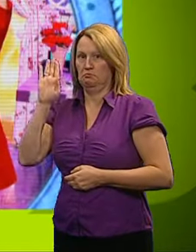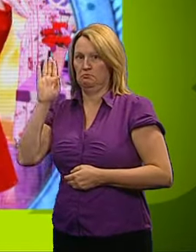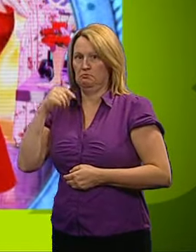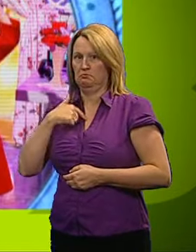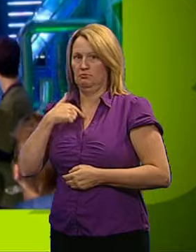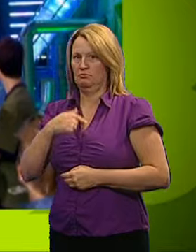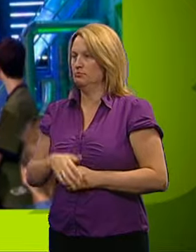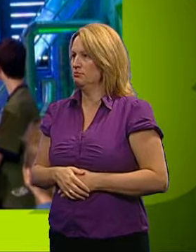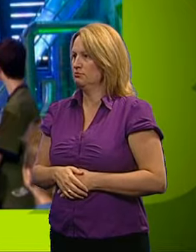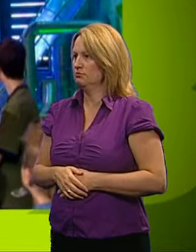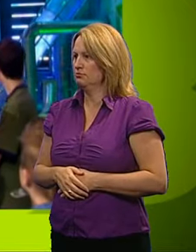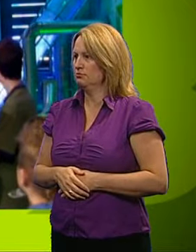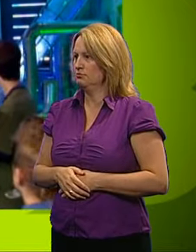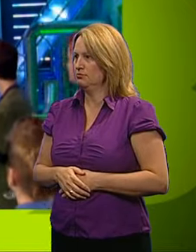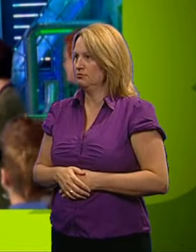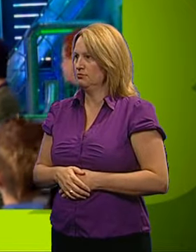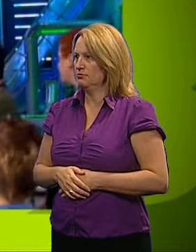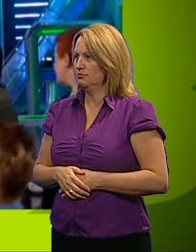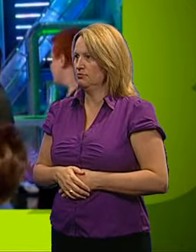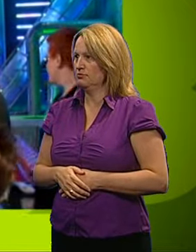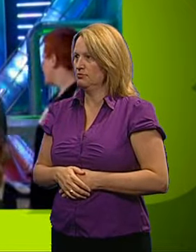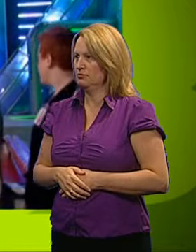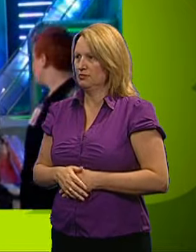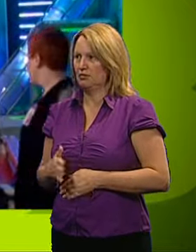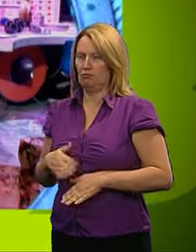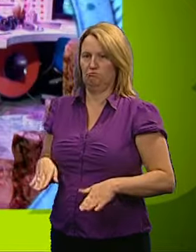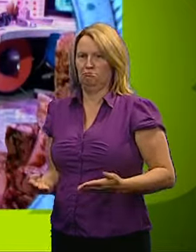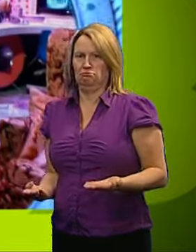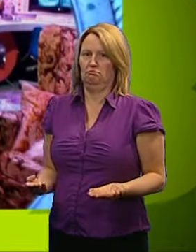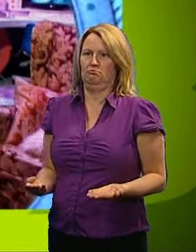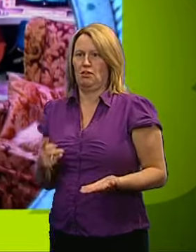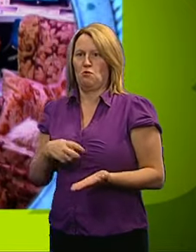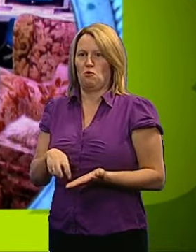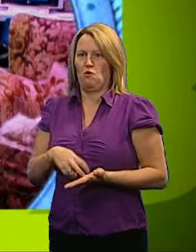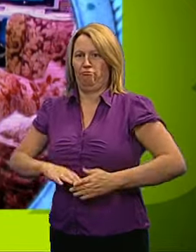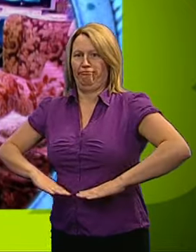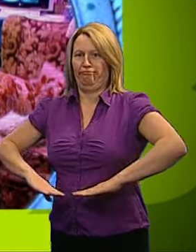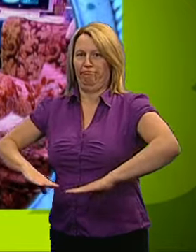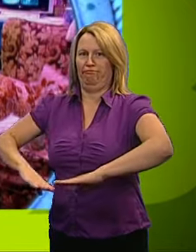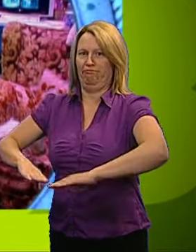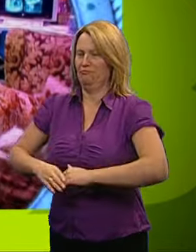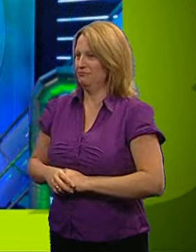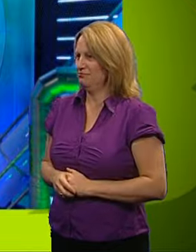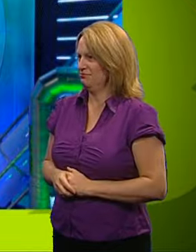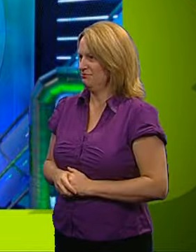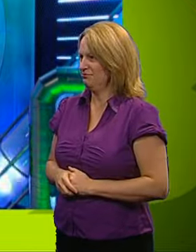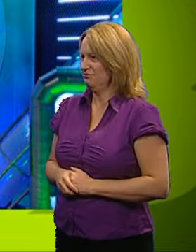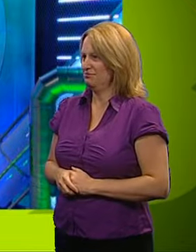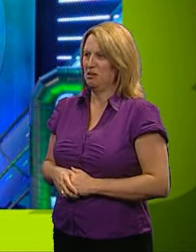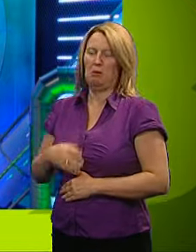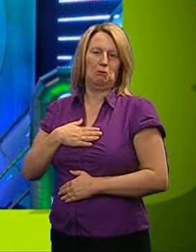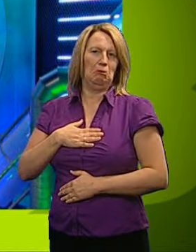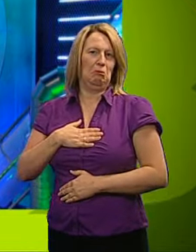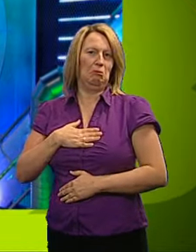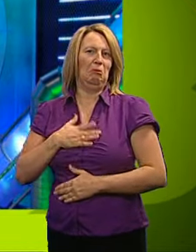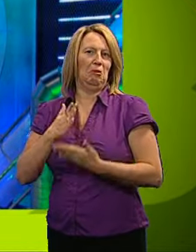you are? Me. Lisa, what are going to do? I can turn my feet inside out and still walk. Ugh! Good grief! Okay, fair enough. You can. I